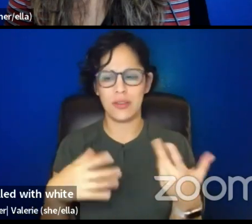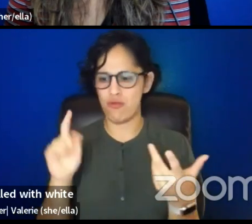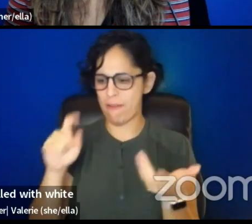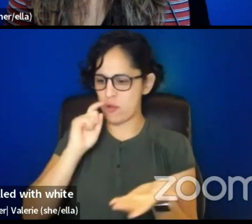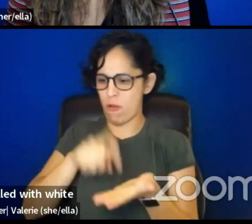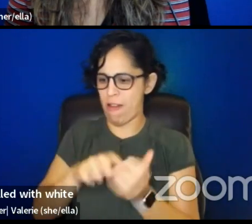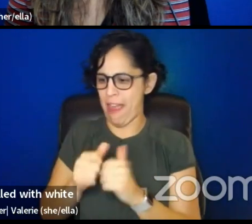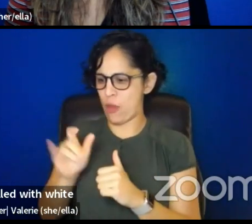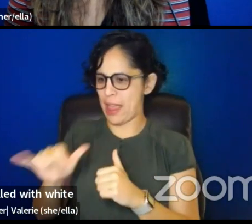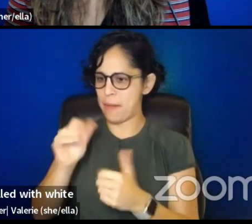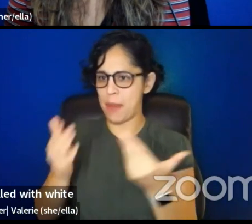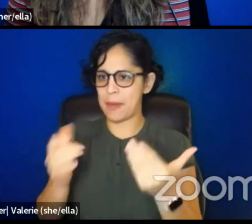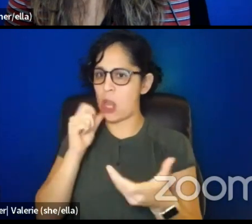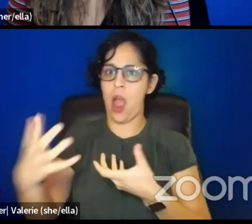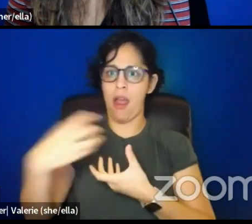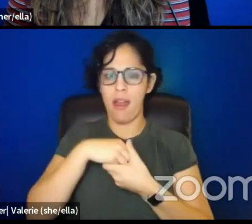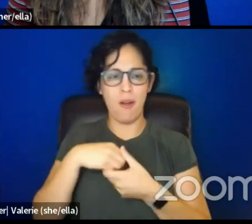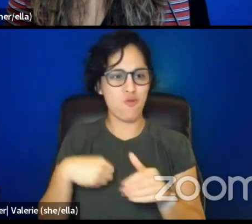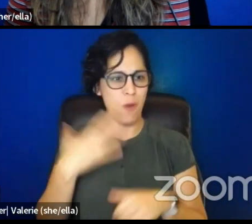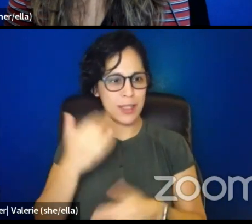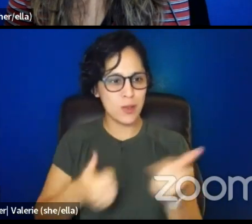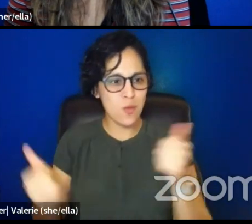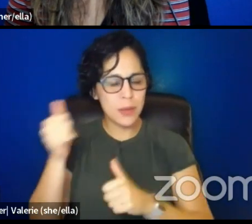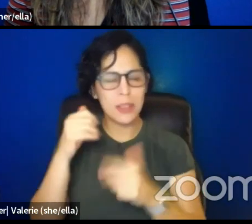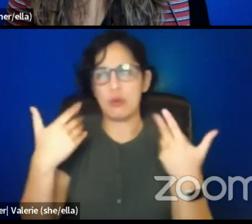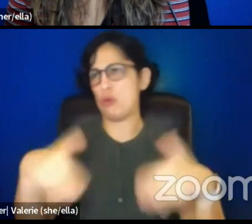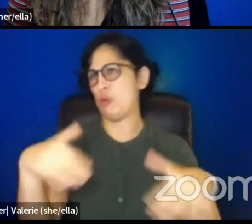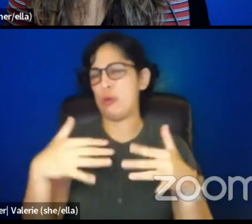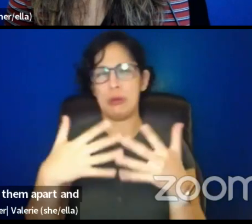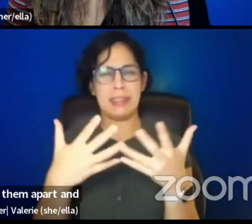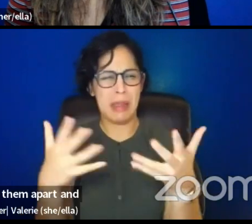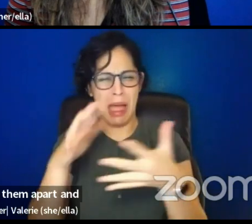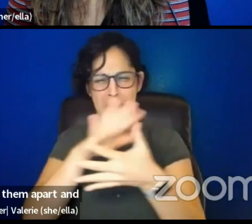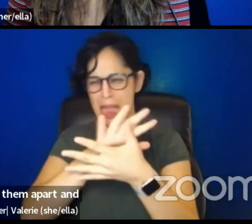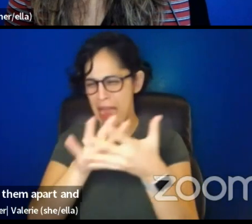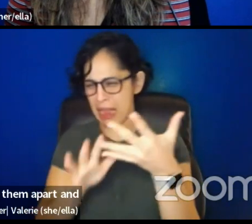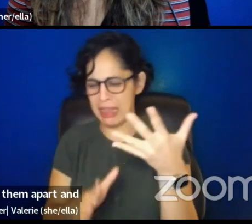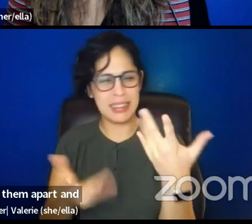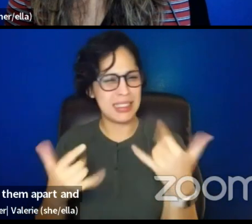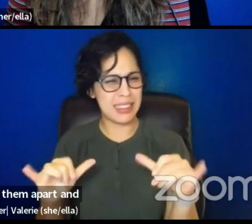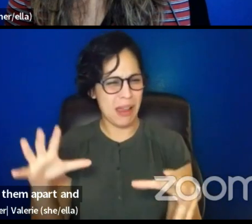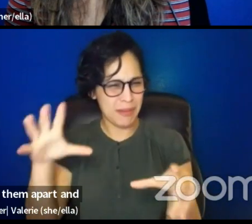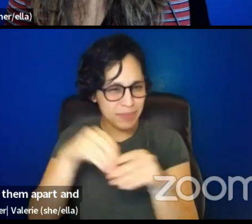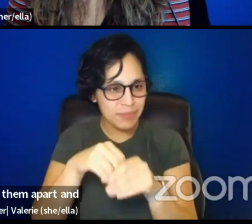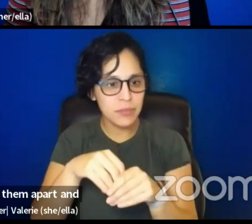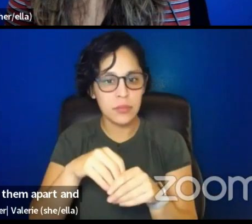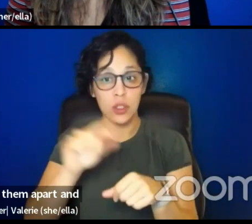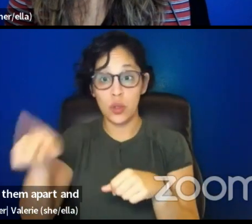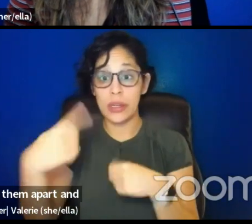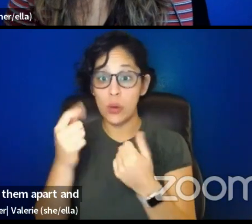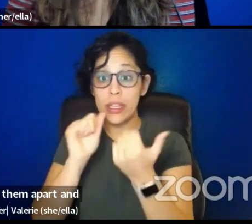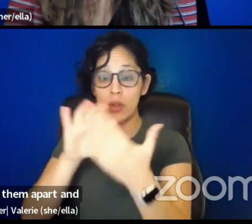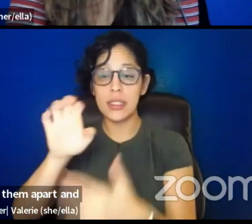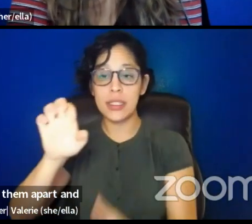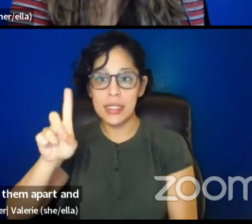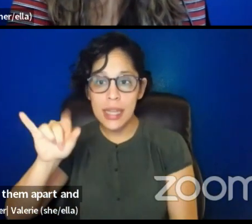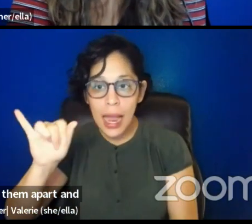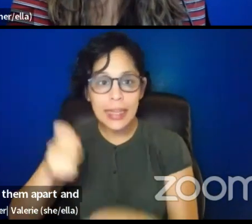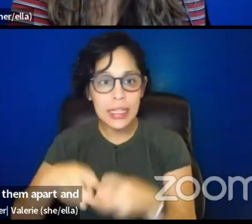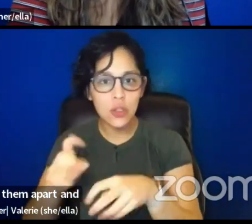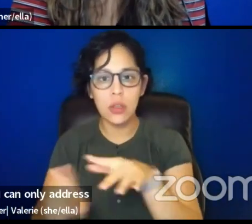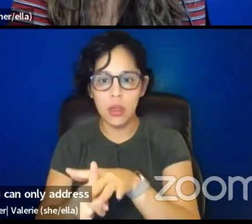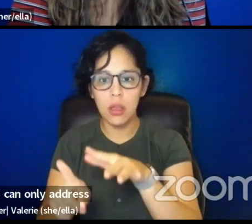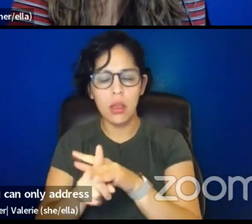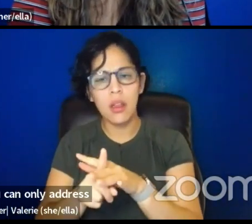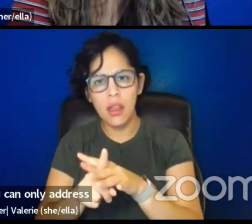it's, yes, there's absolutely no way to take them apart and you can only address EDI issues and you can only